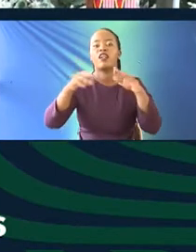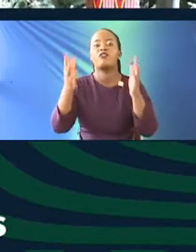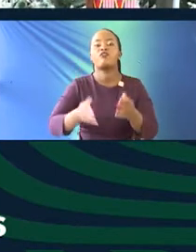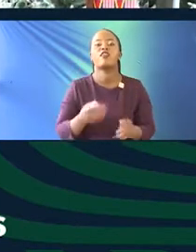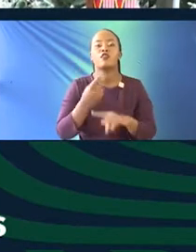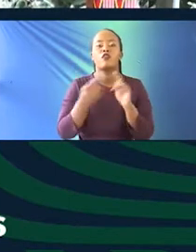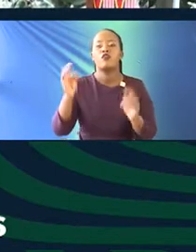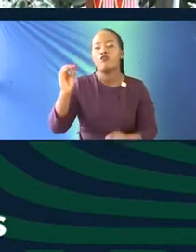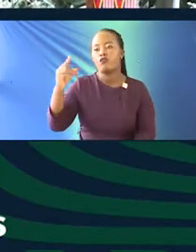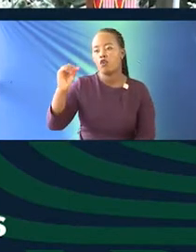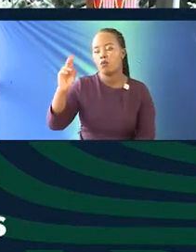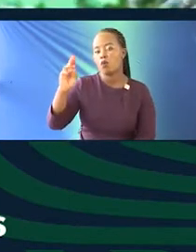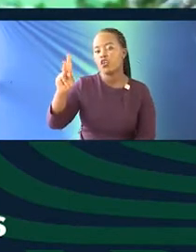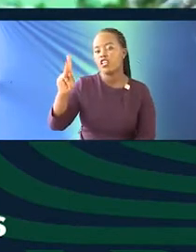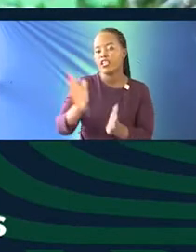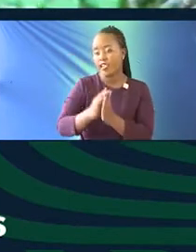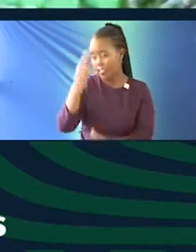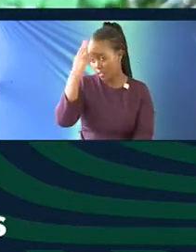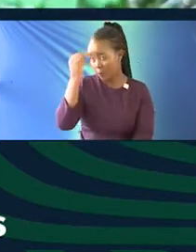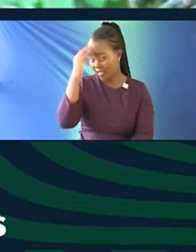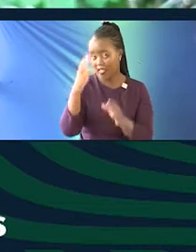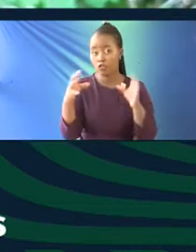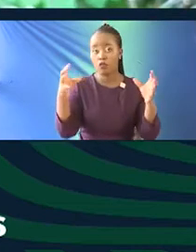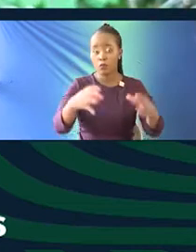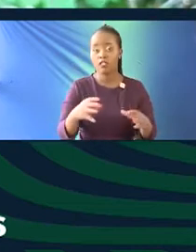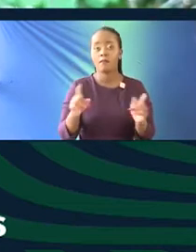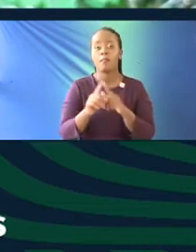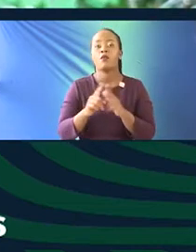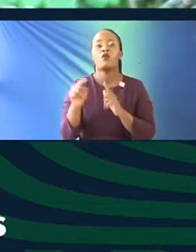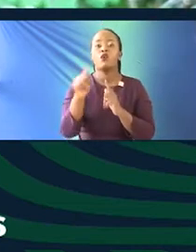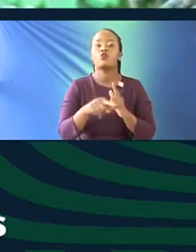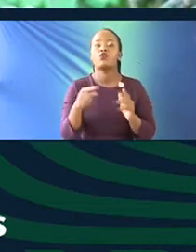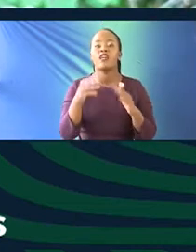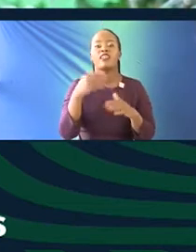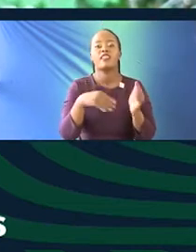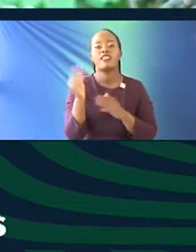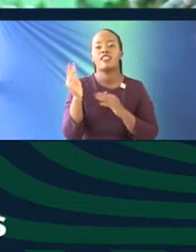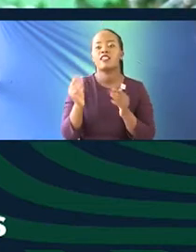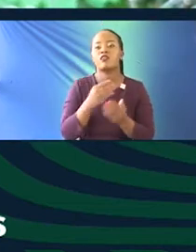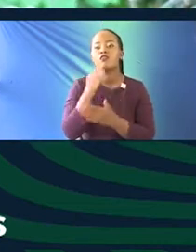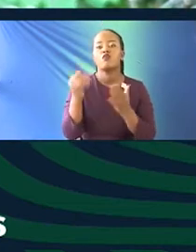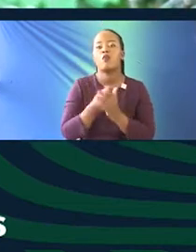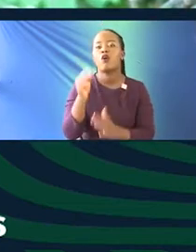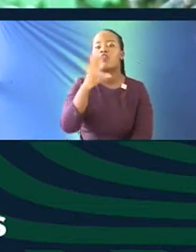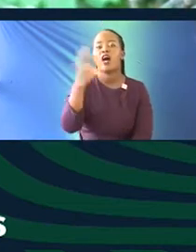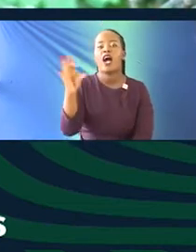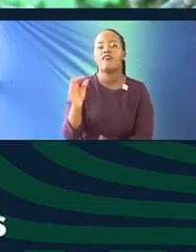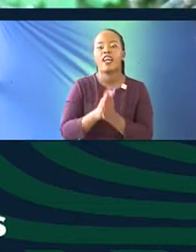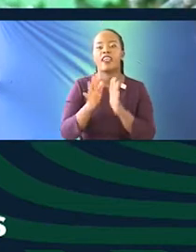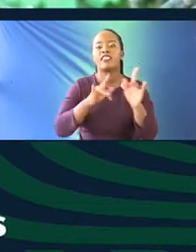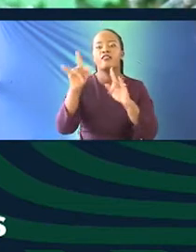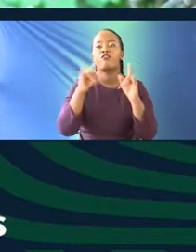communities, and we are actually retailing to the urban, African, and diaspora markets. So when I say the